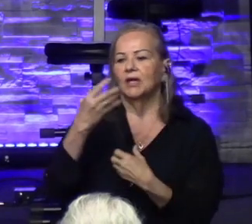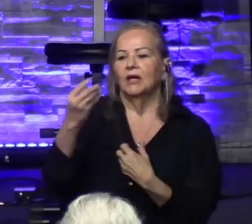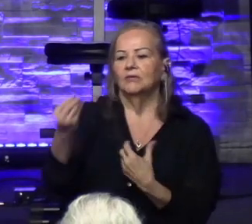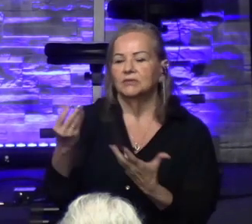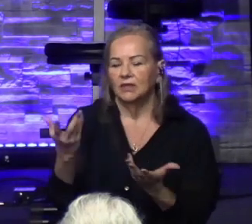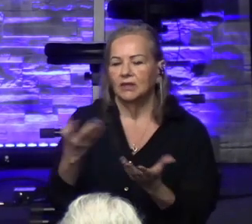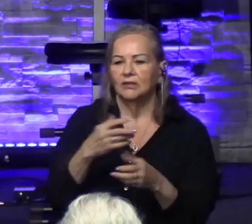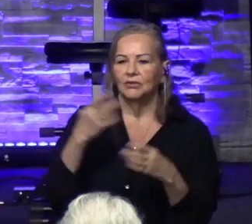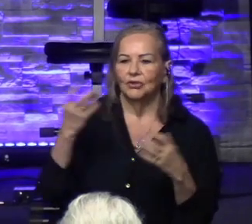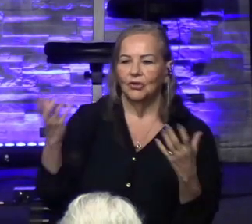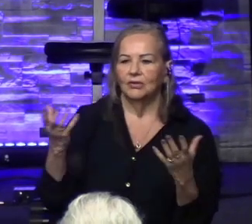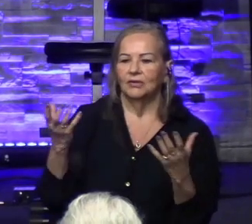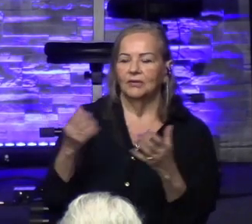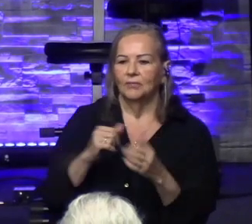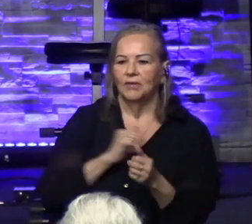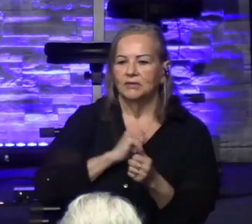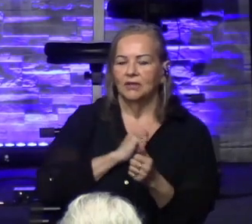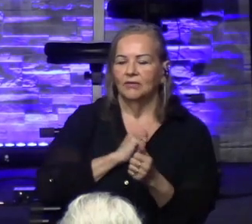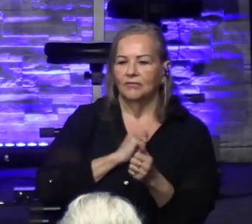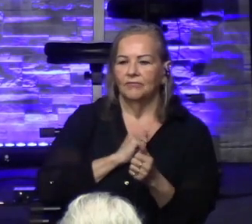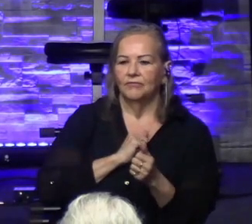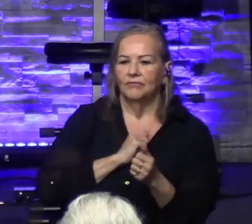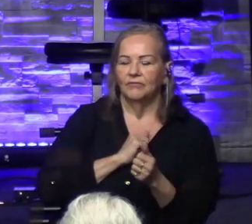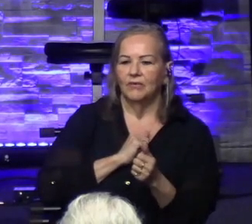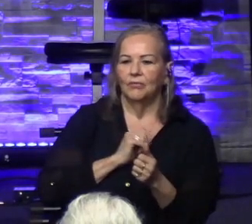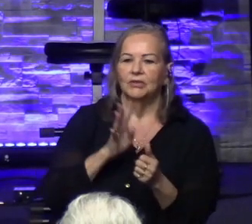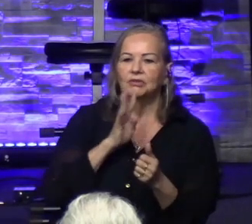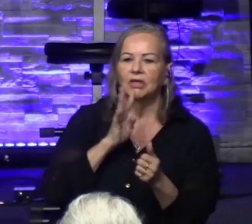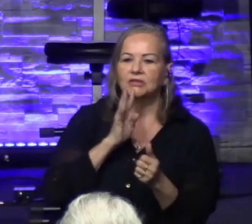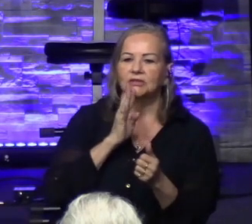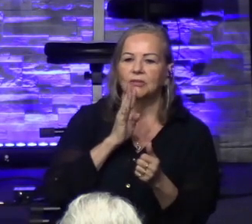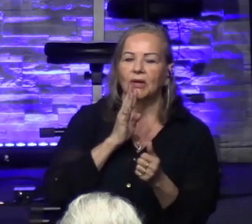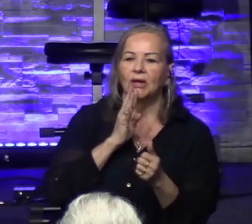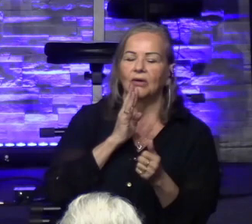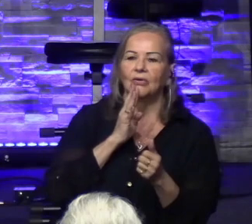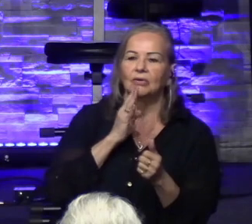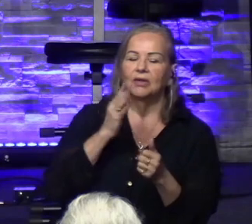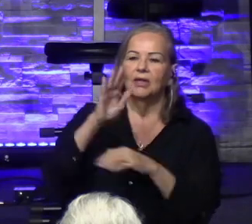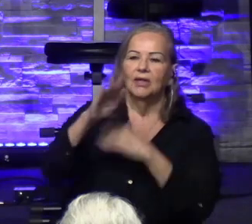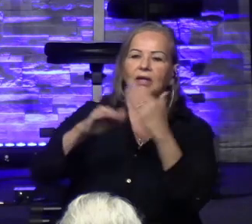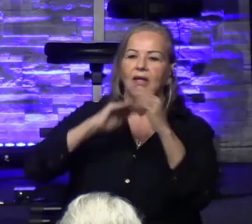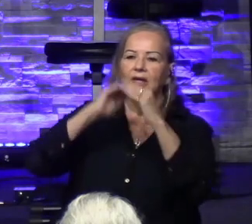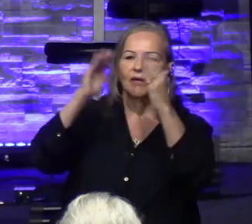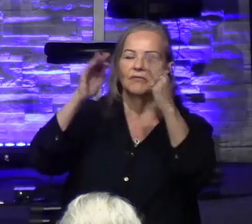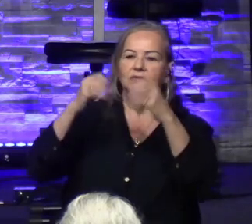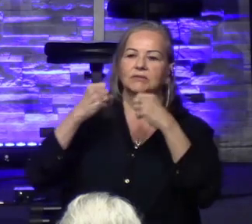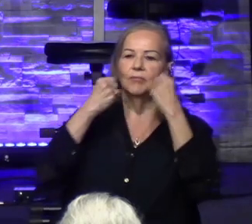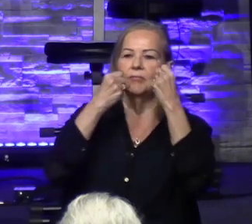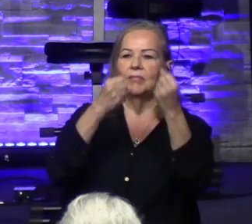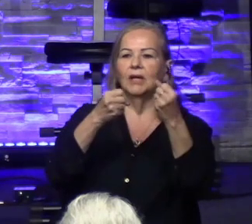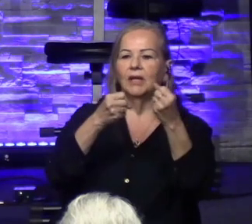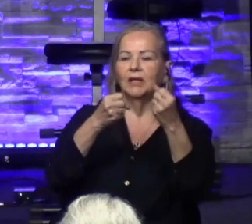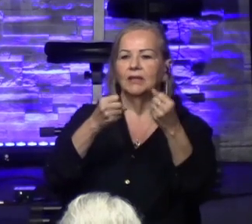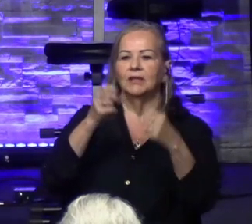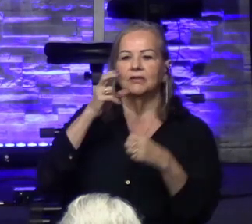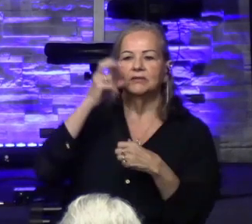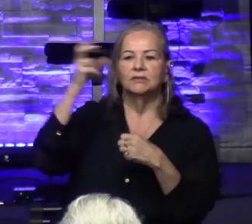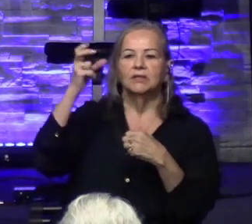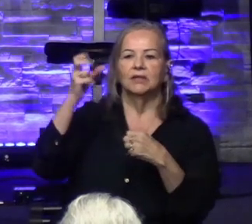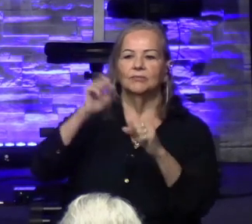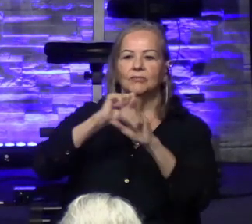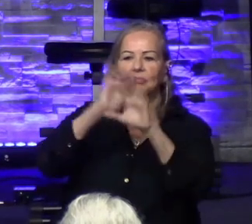where he talks about heaven's might and sun's brightness and moon's radiance and fire's glory.